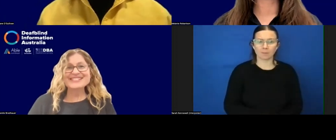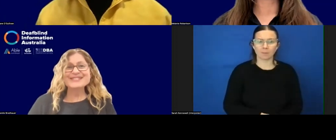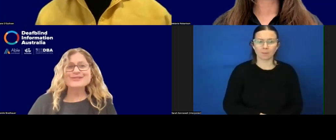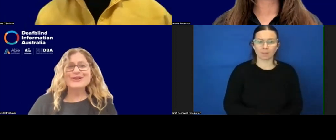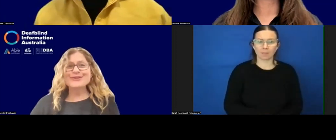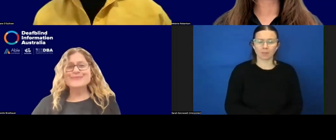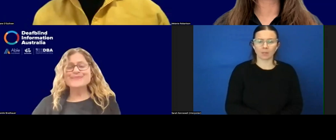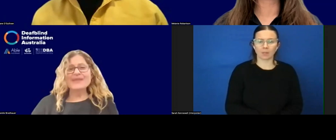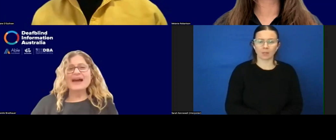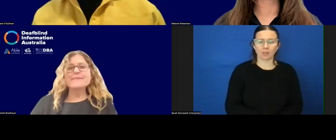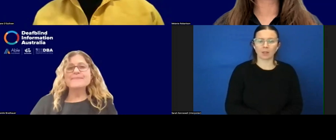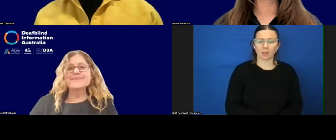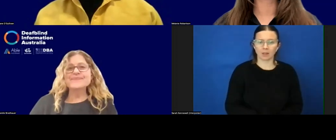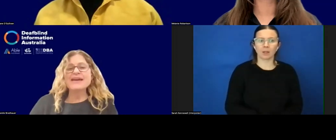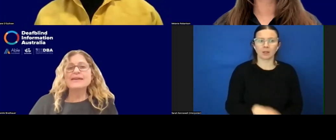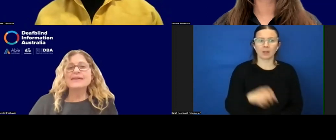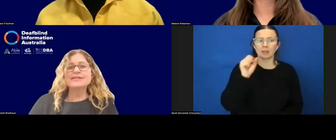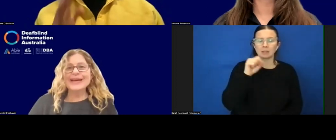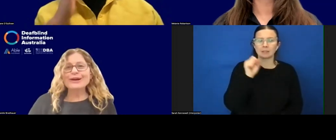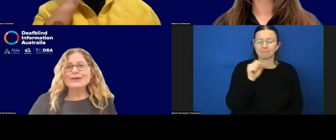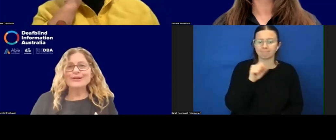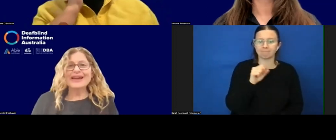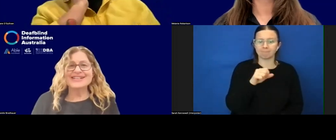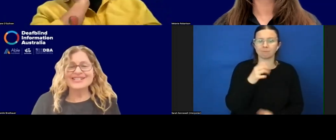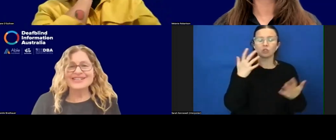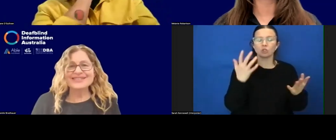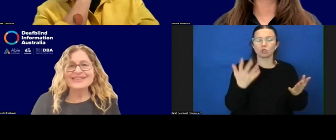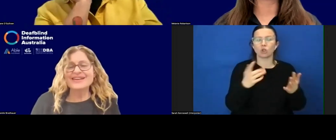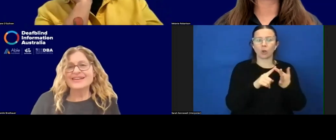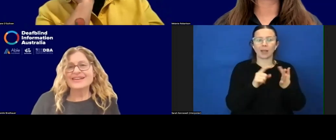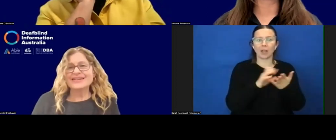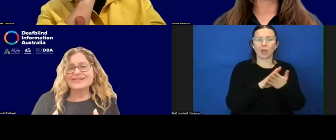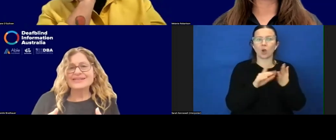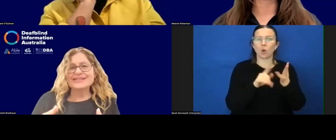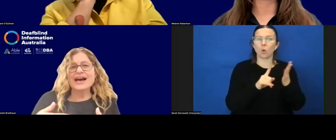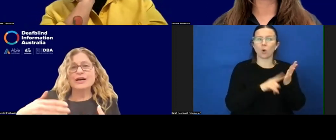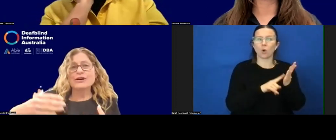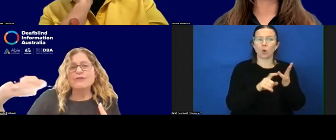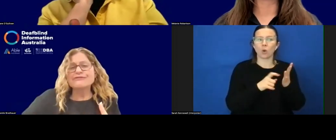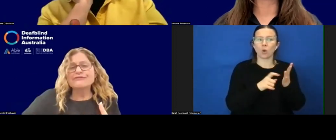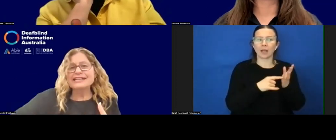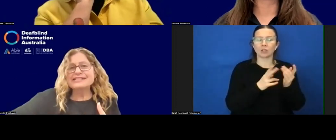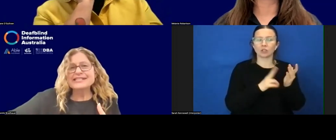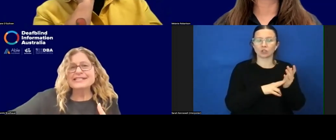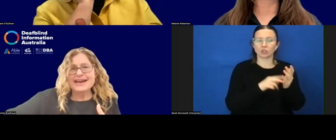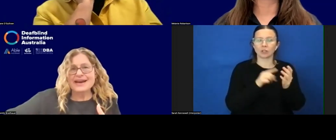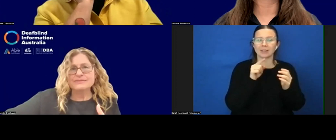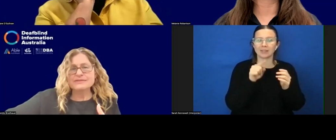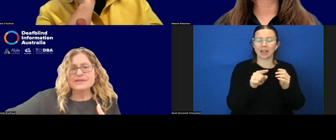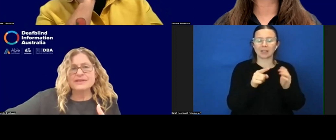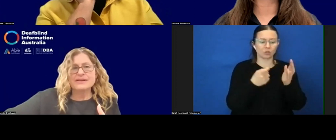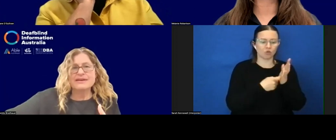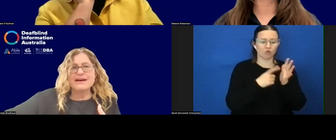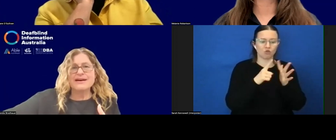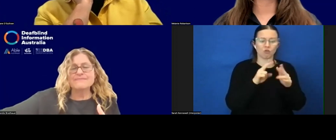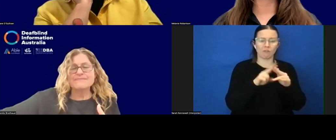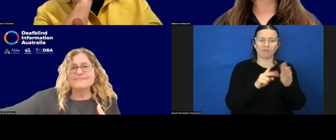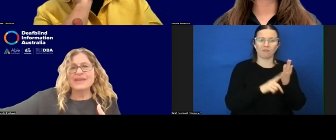Yes, so echolocation is a reflected sound